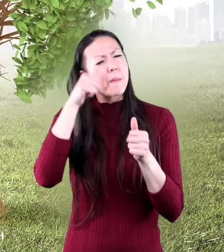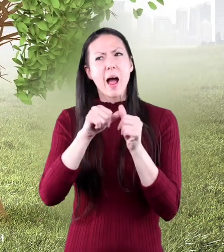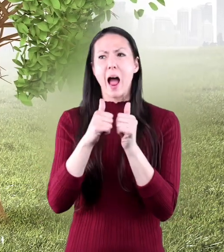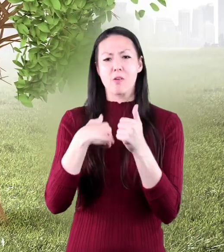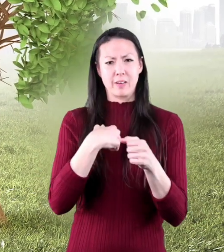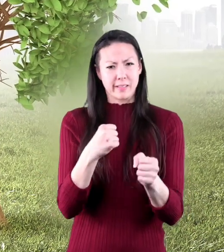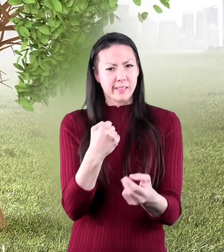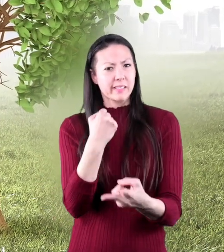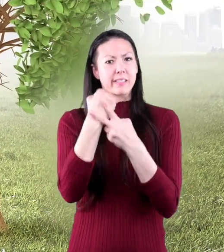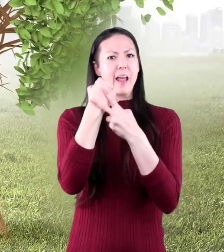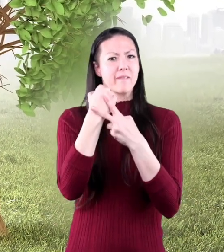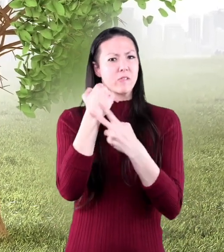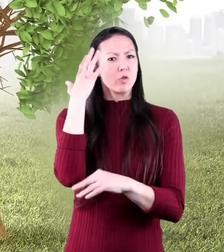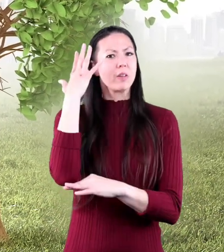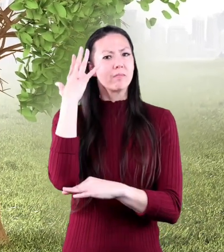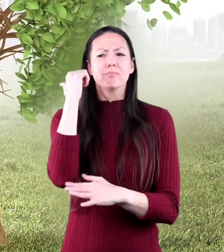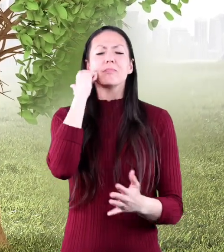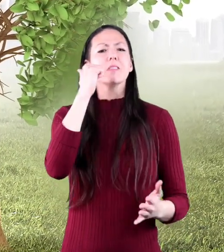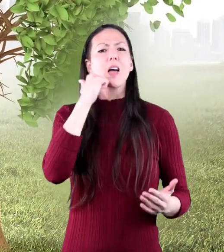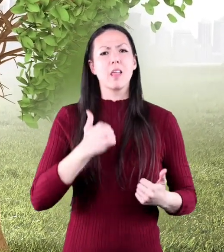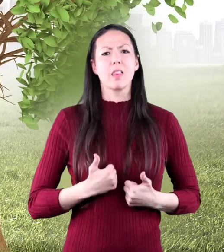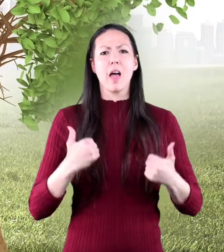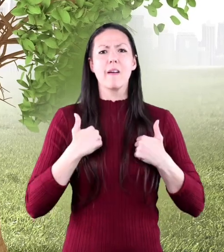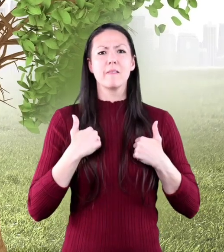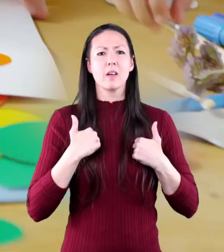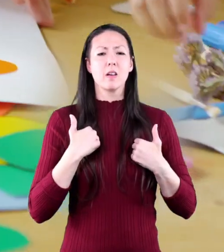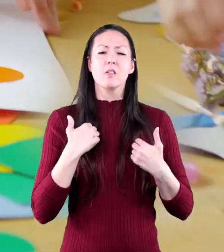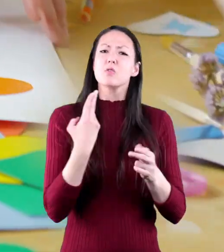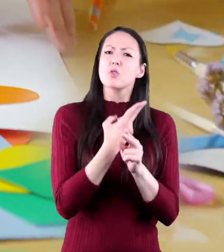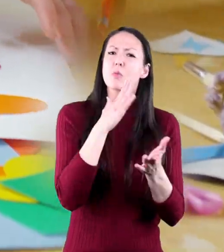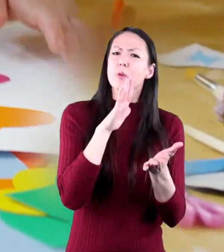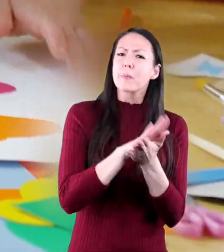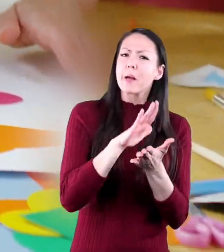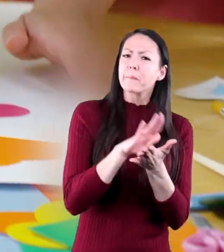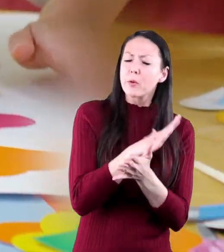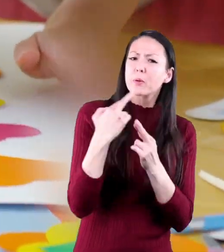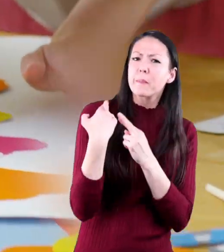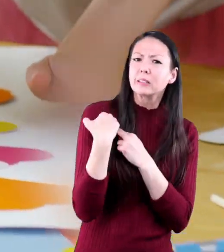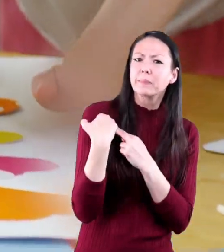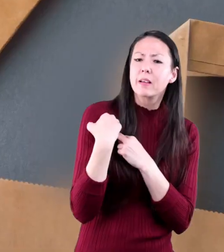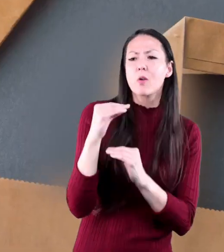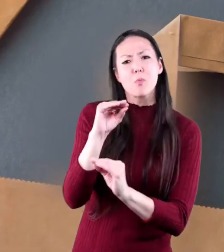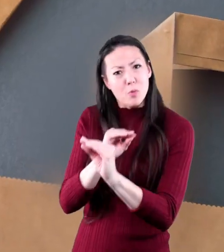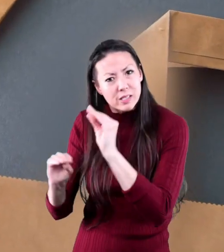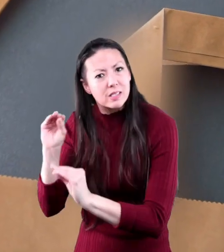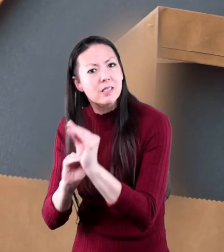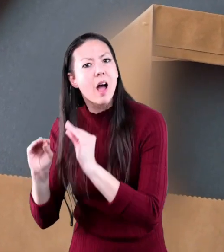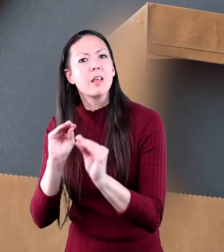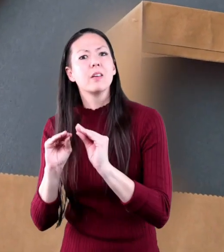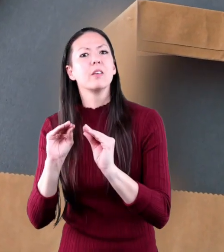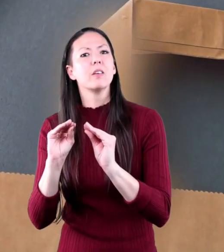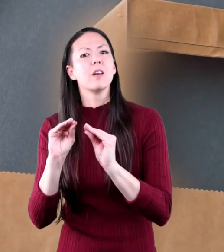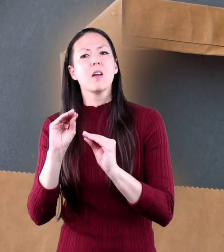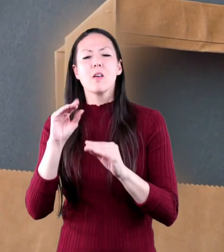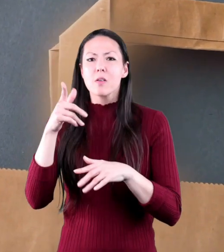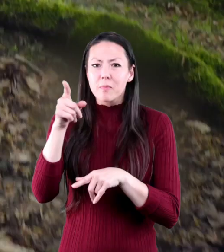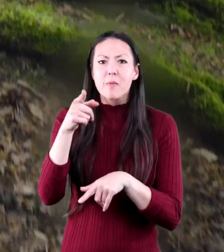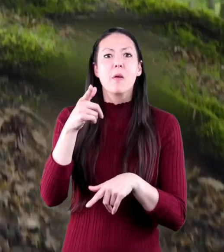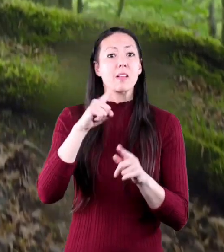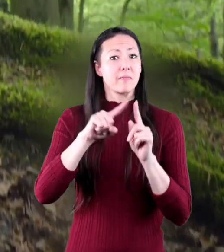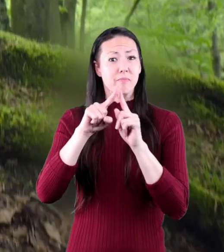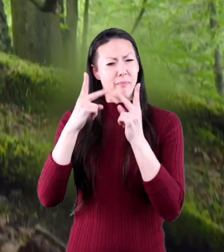Remember to think about how to help save trees in your daily life. Use paper responsibly. Recycle paper and cardboard.